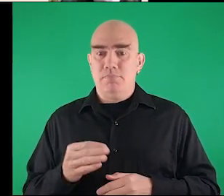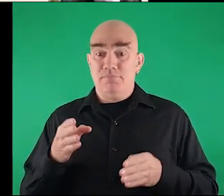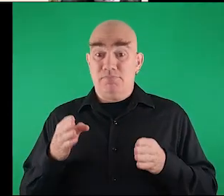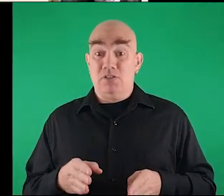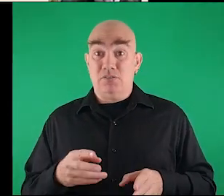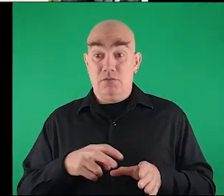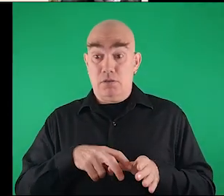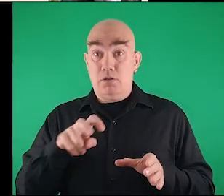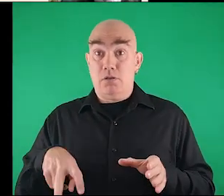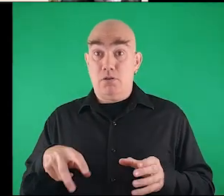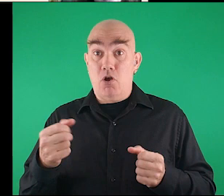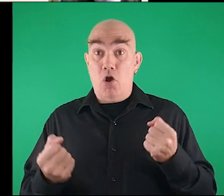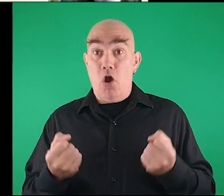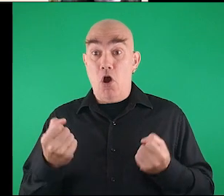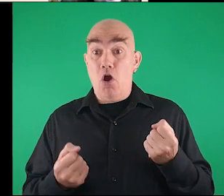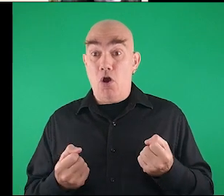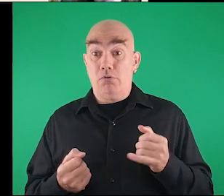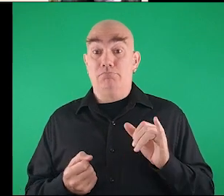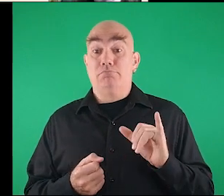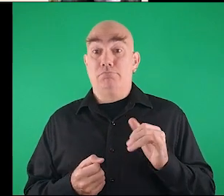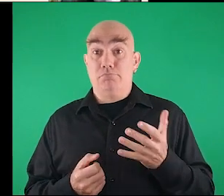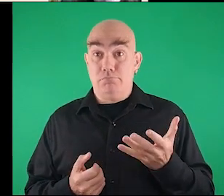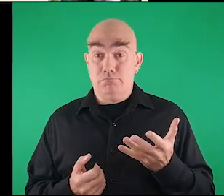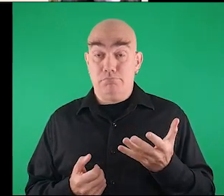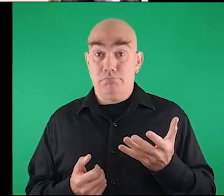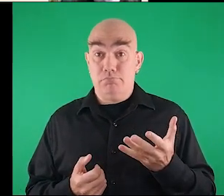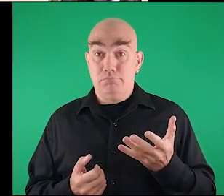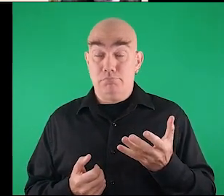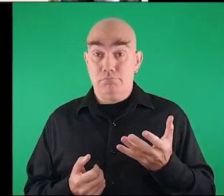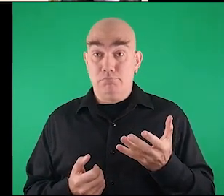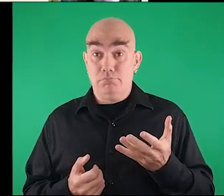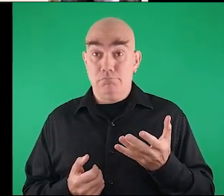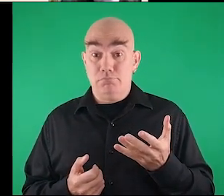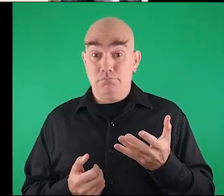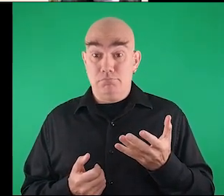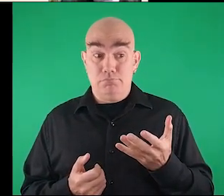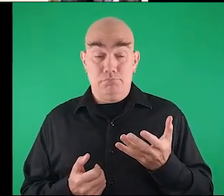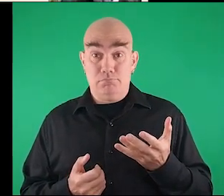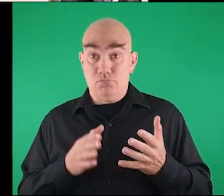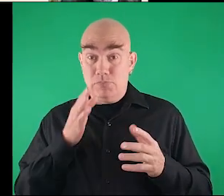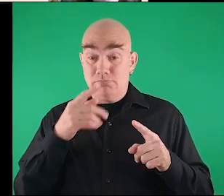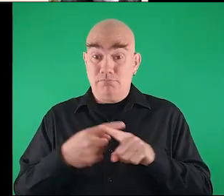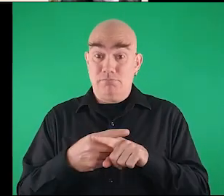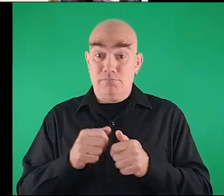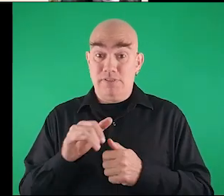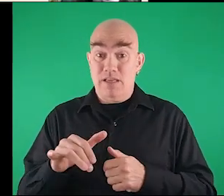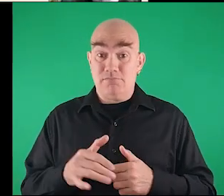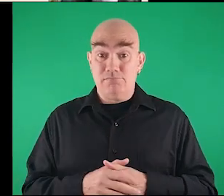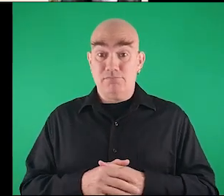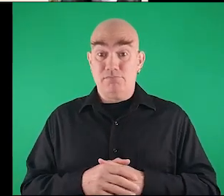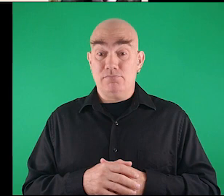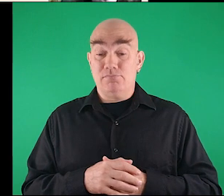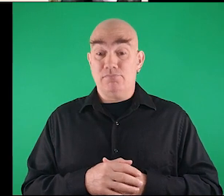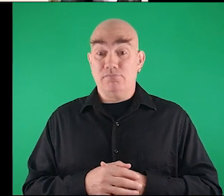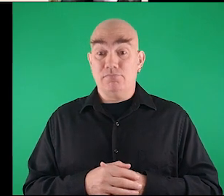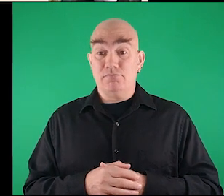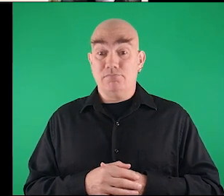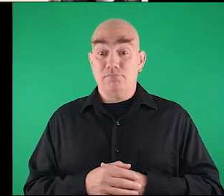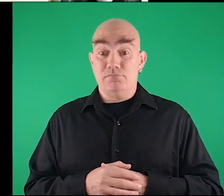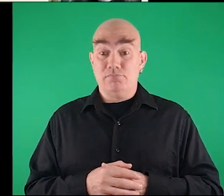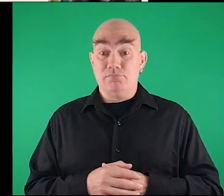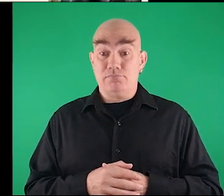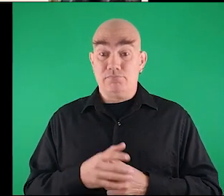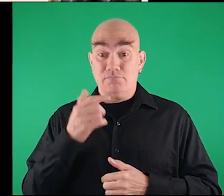the beach and this person that is go out for the car have two a only